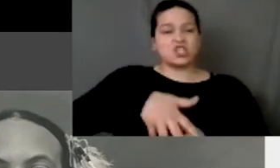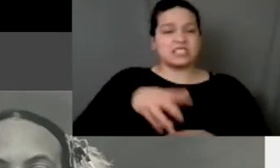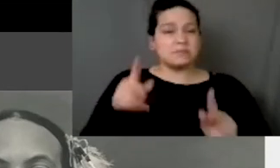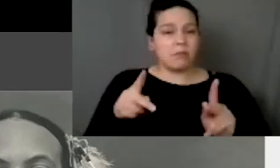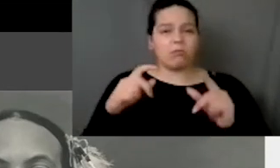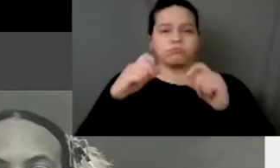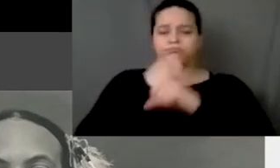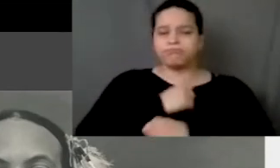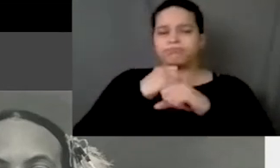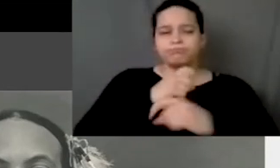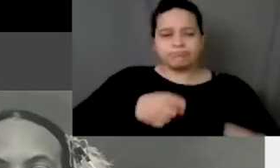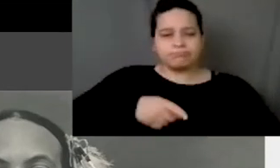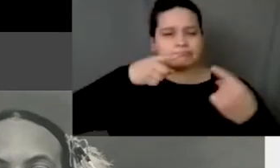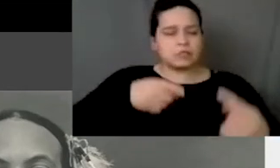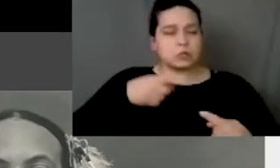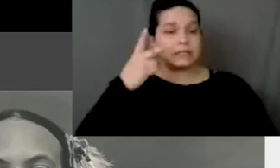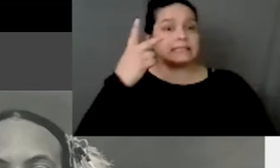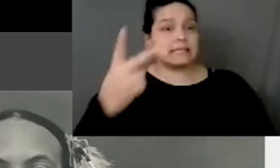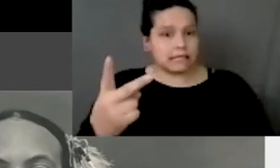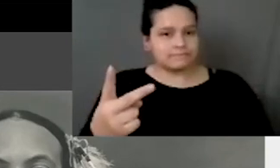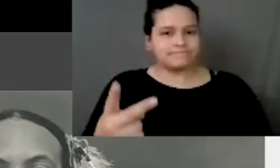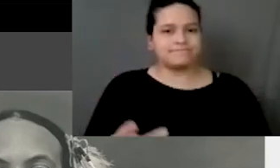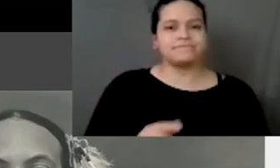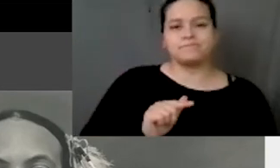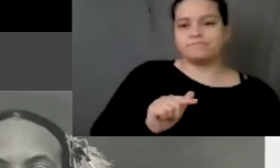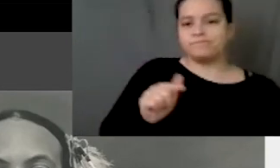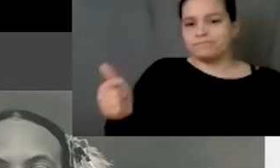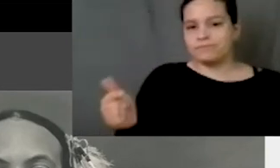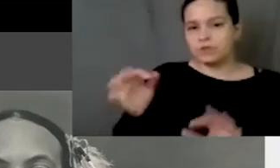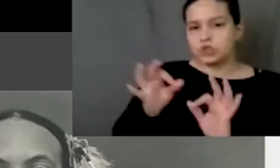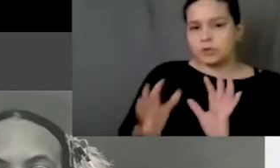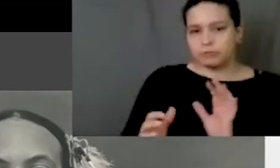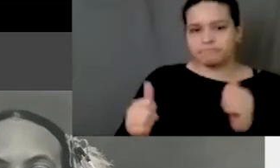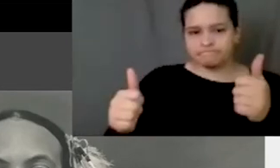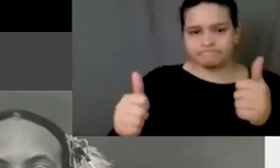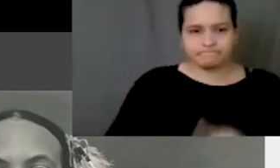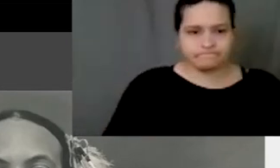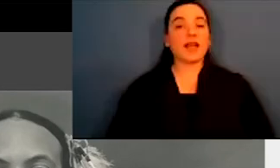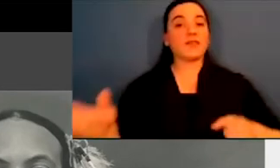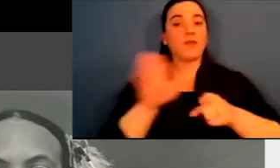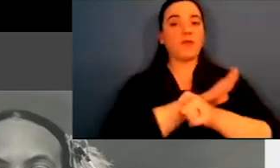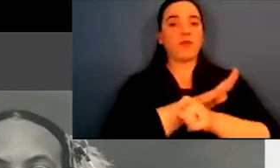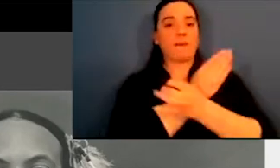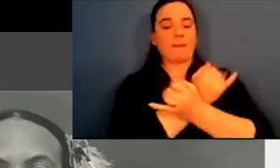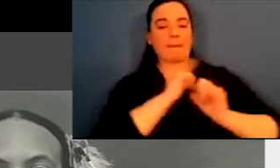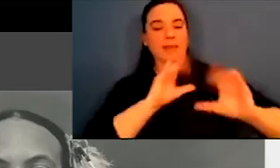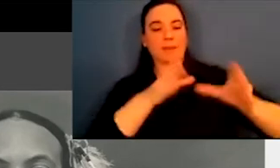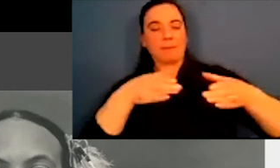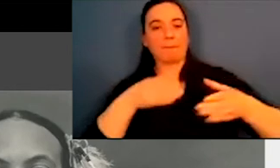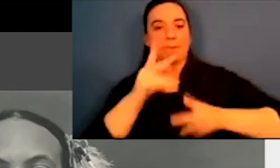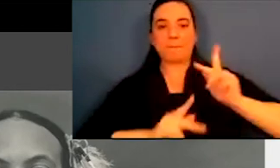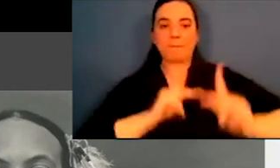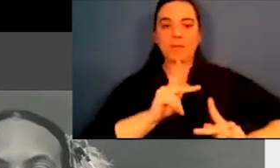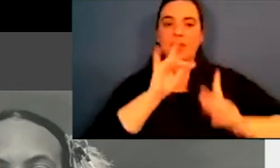seen and this can be reflected in our identities, how we identify ourselves versus how others identify us.